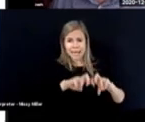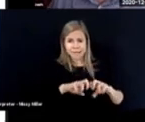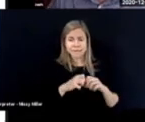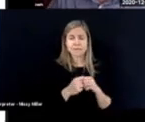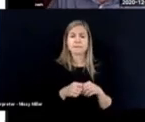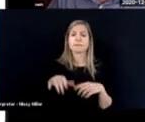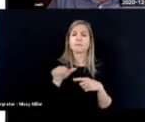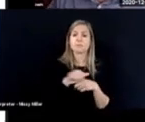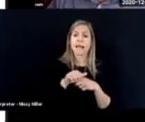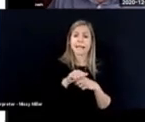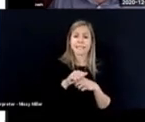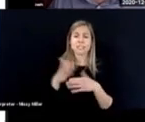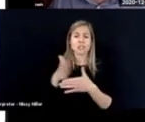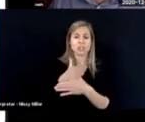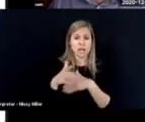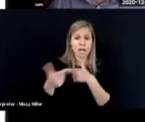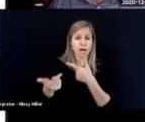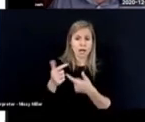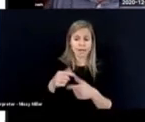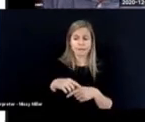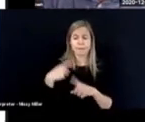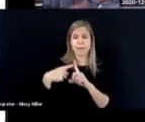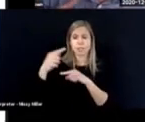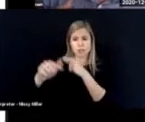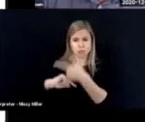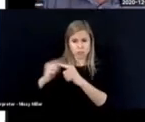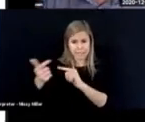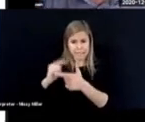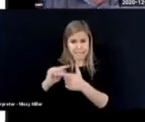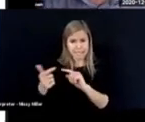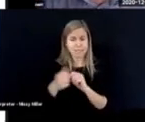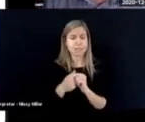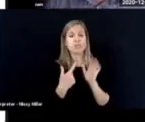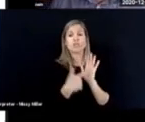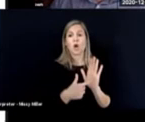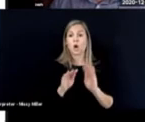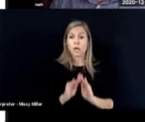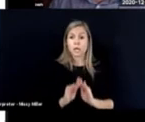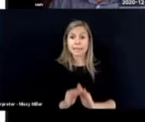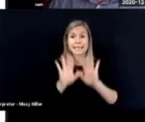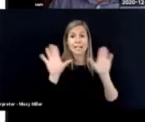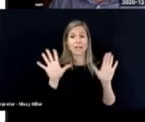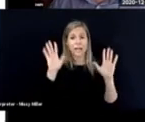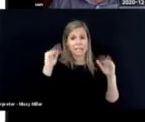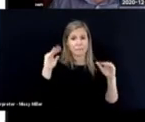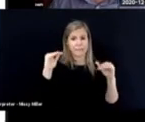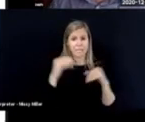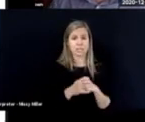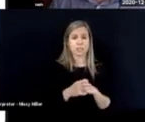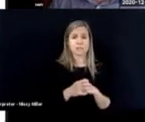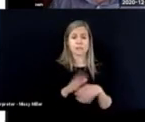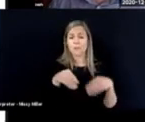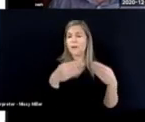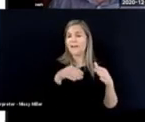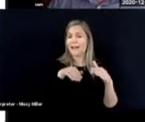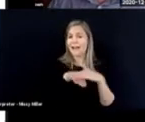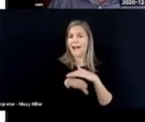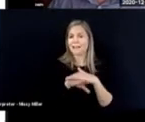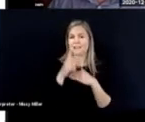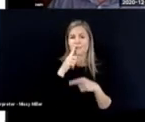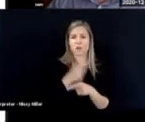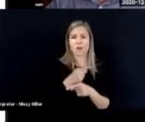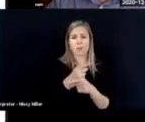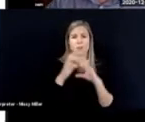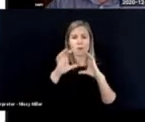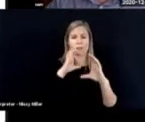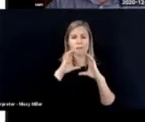Practice sharing and turn taking. Express clear expectations in the activities. And provide access